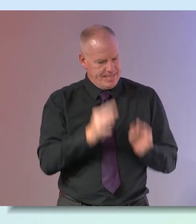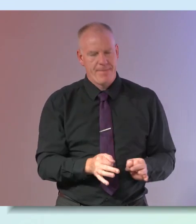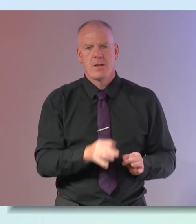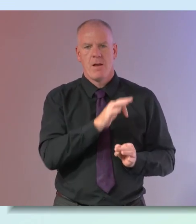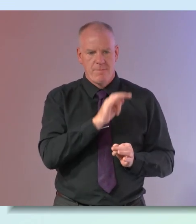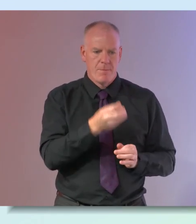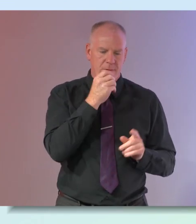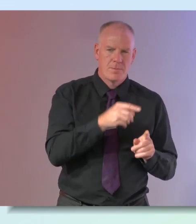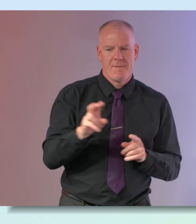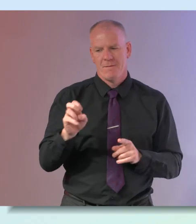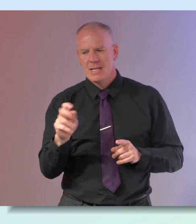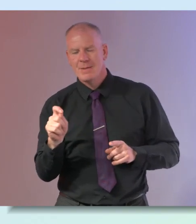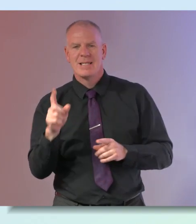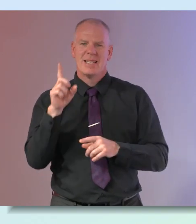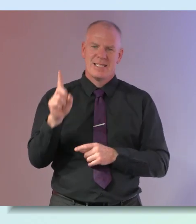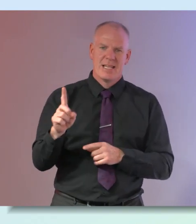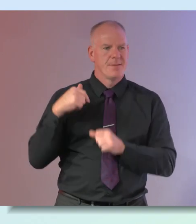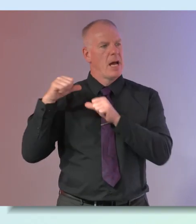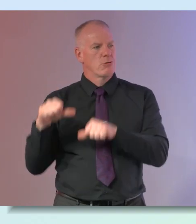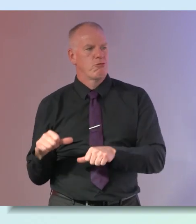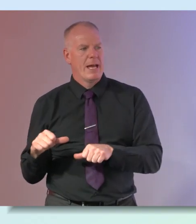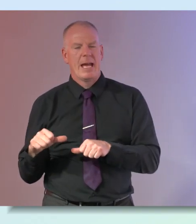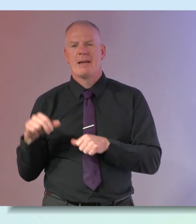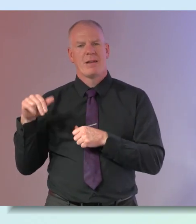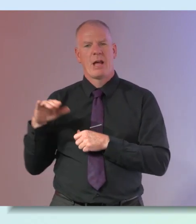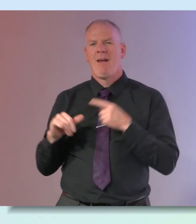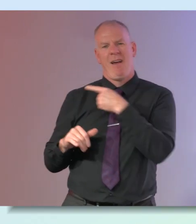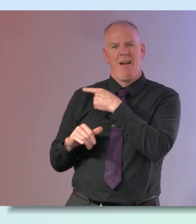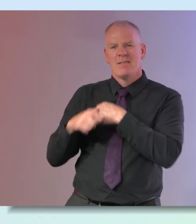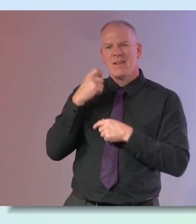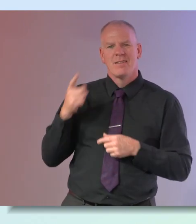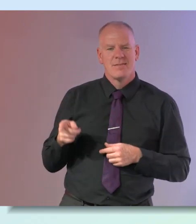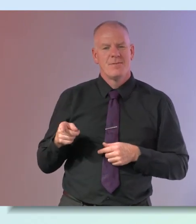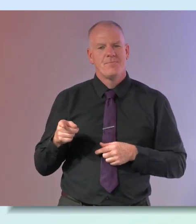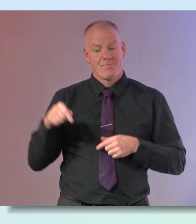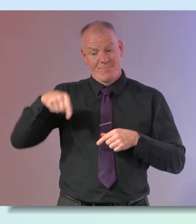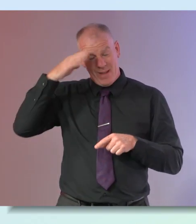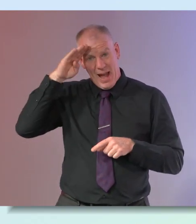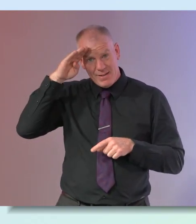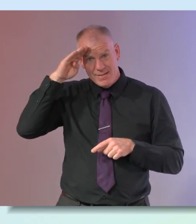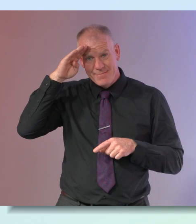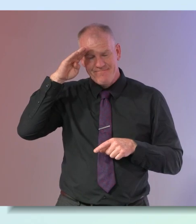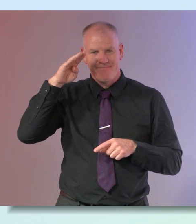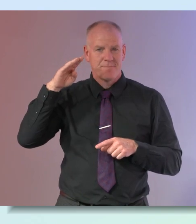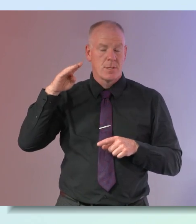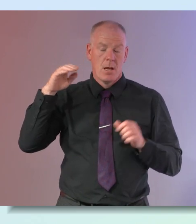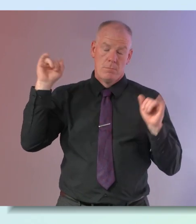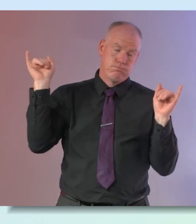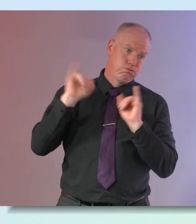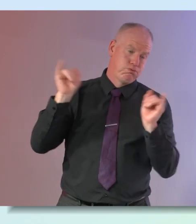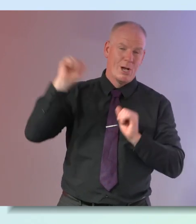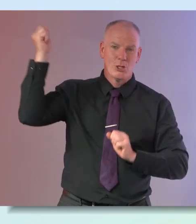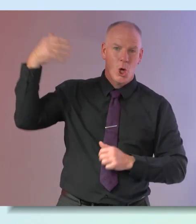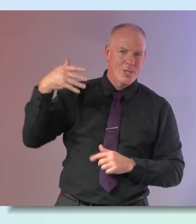when it comes to vitamin d uh i fully agree with you nicola that in ireland you know with our awful sunlight